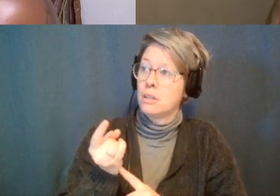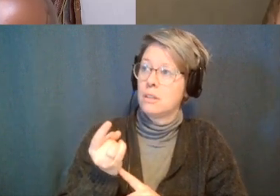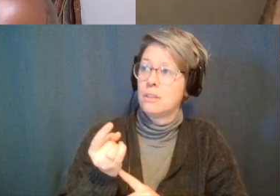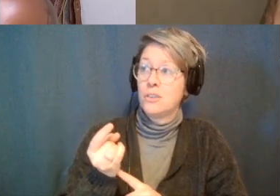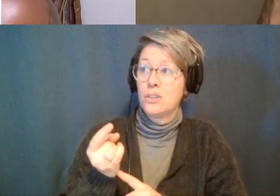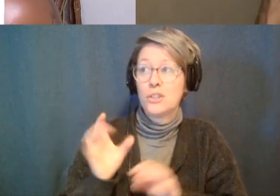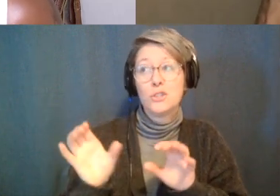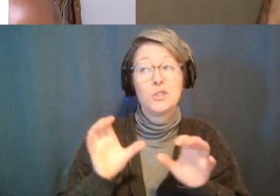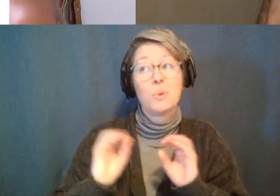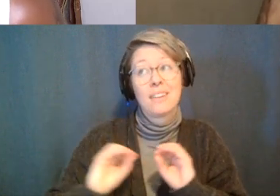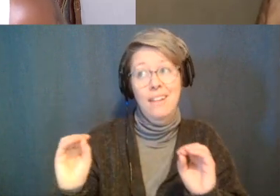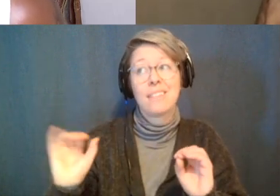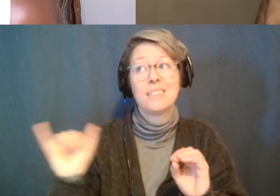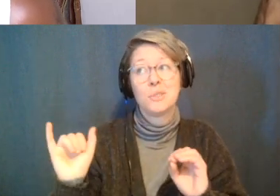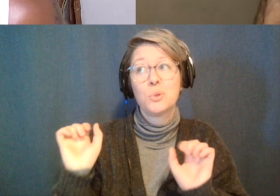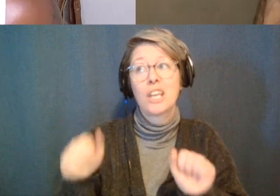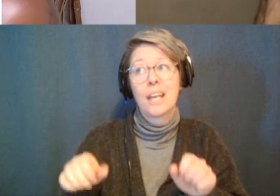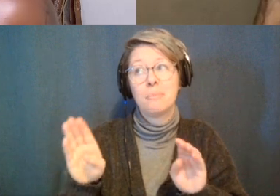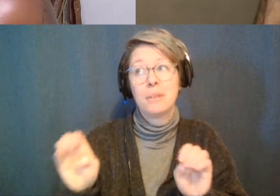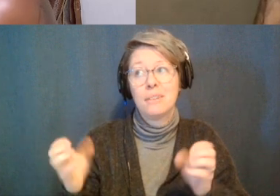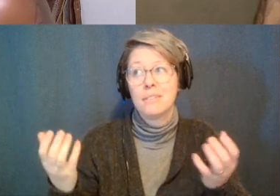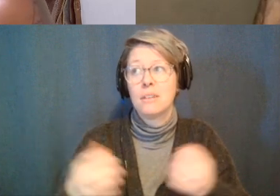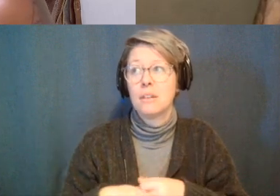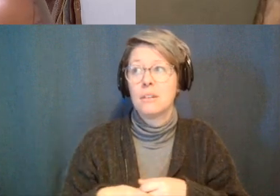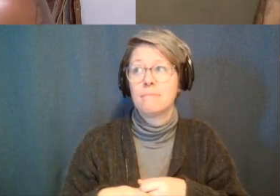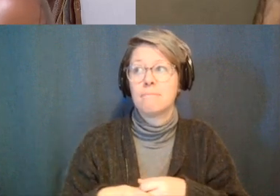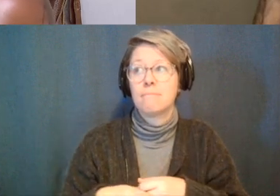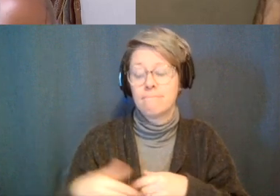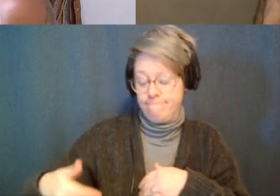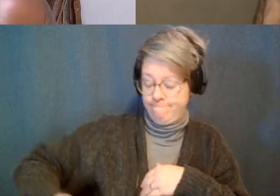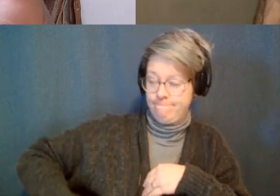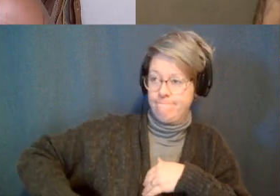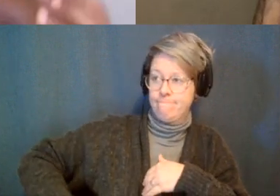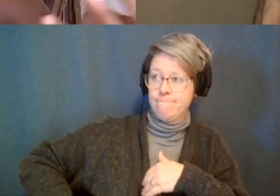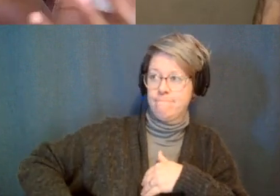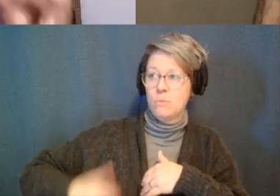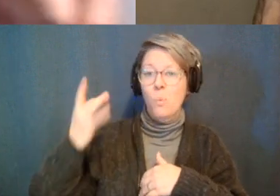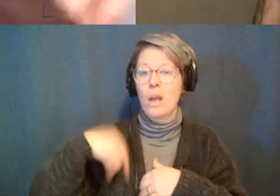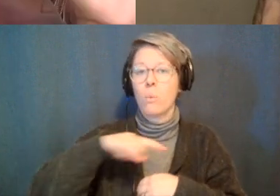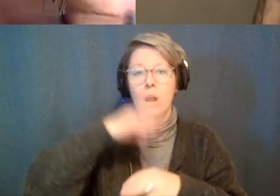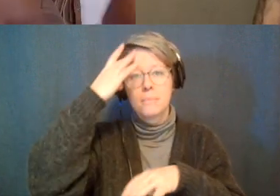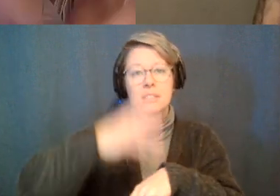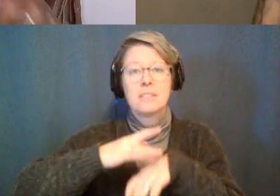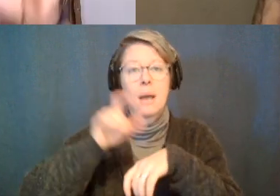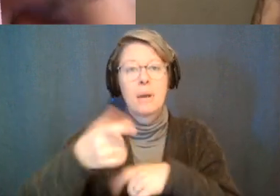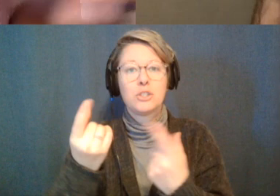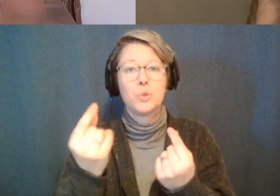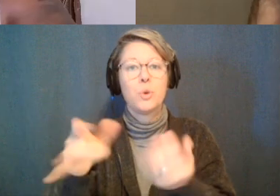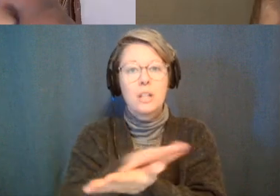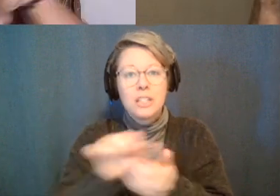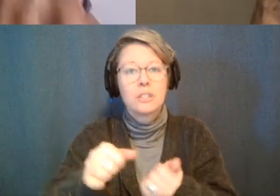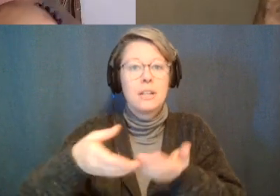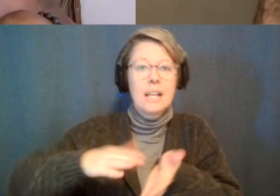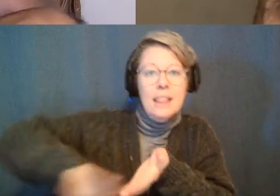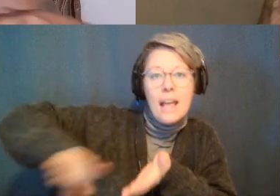the actual practice you know so it's about discernment and intuition because we also get so fixated on doing doing doing the